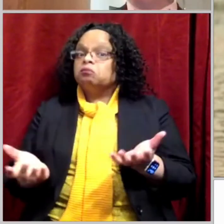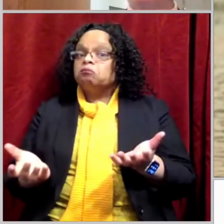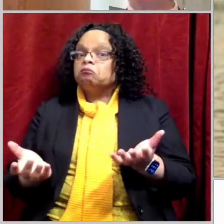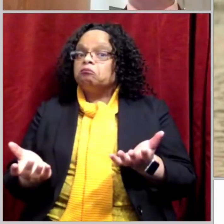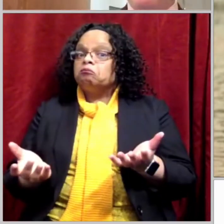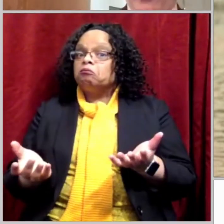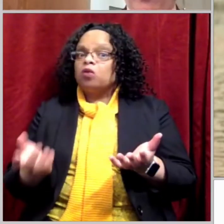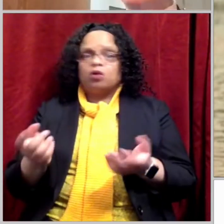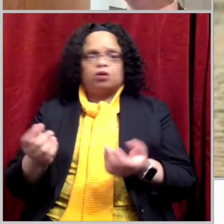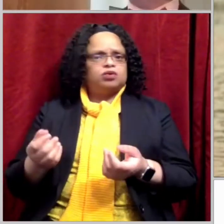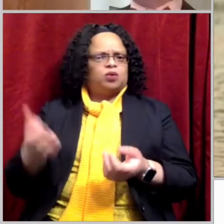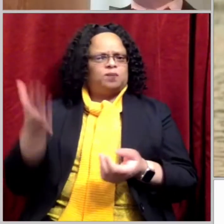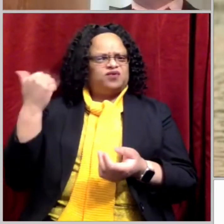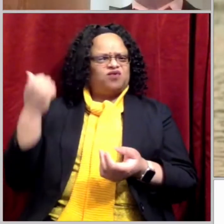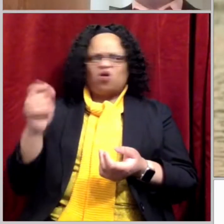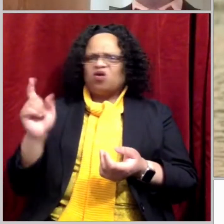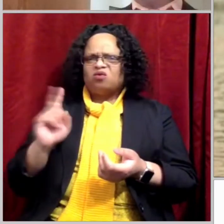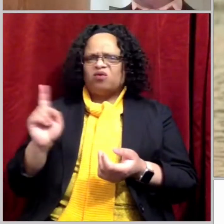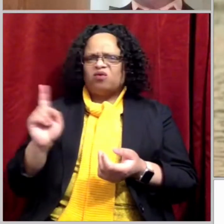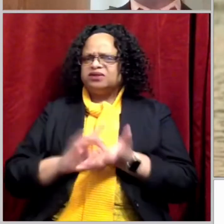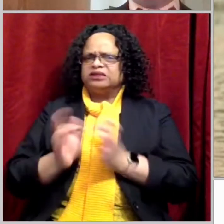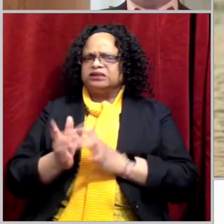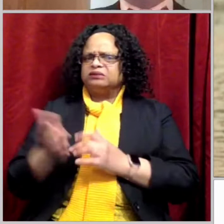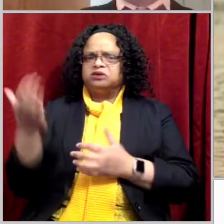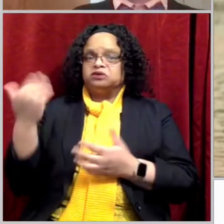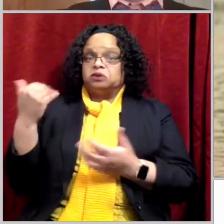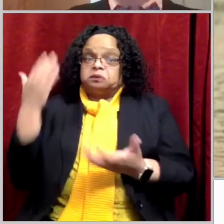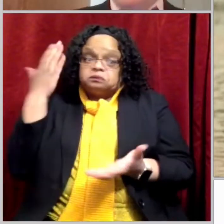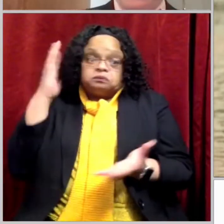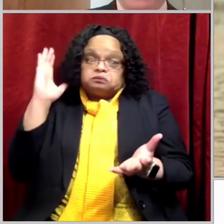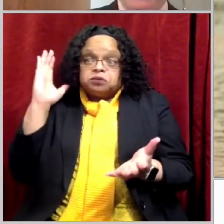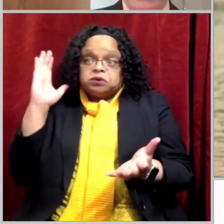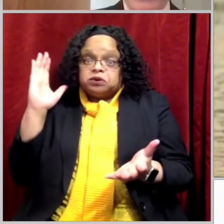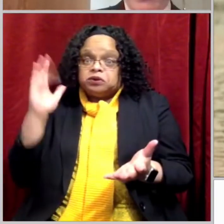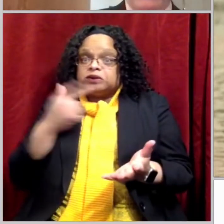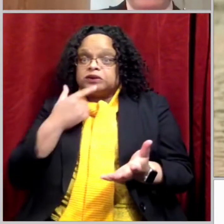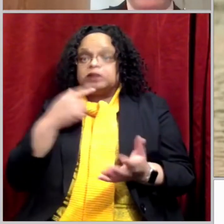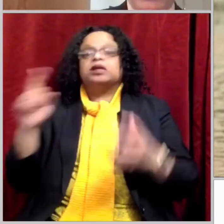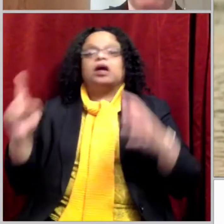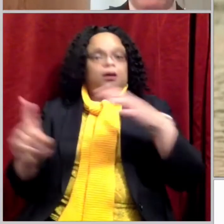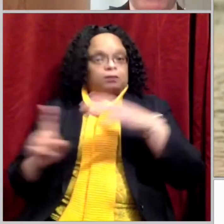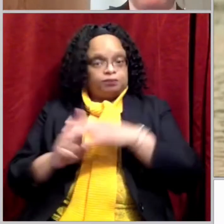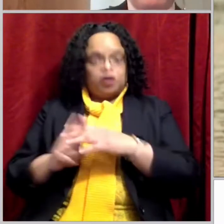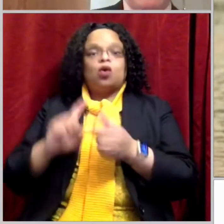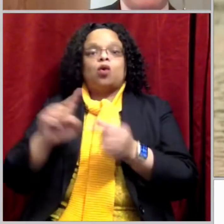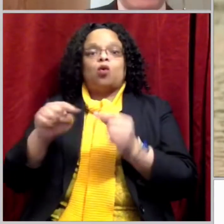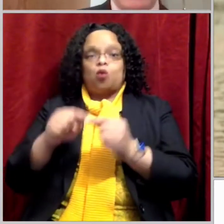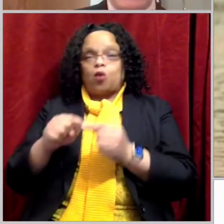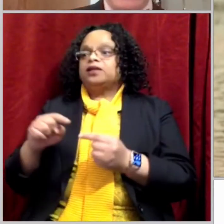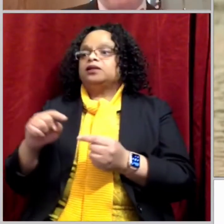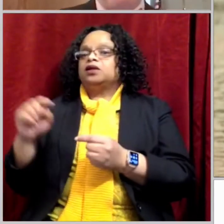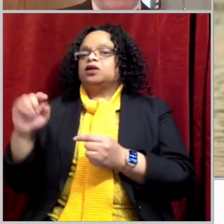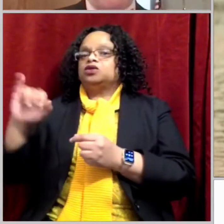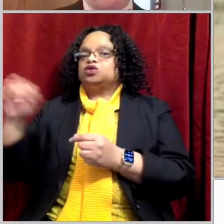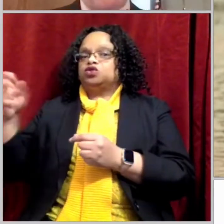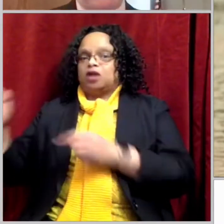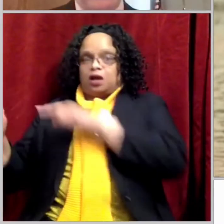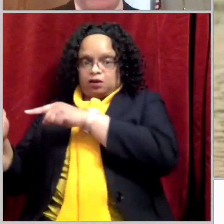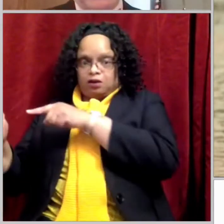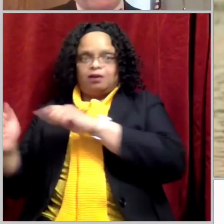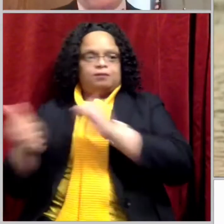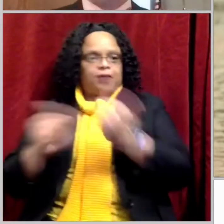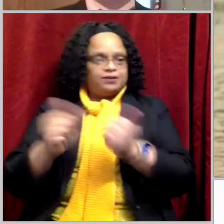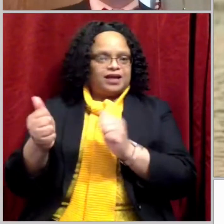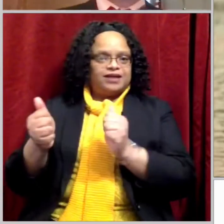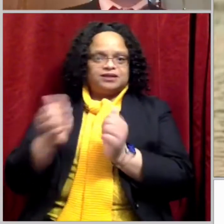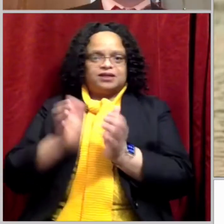Where was he? What was he doing before? We don't know. He just appeared there when John was baptizing by the river.